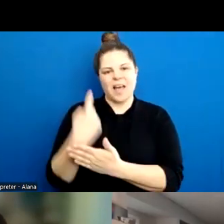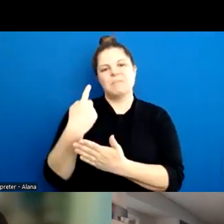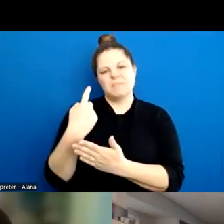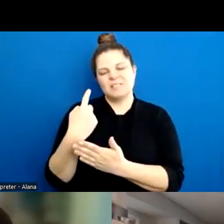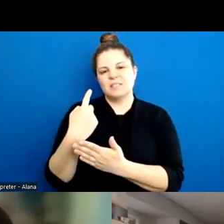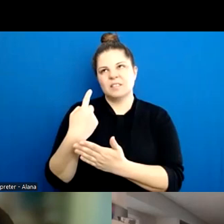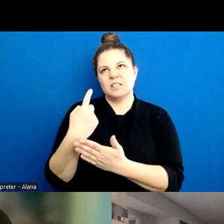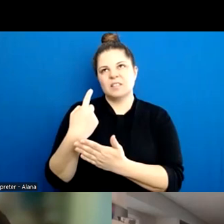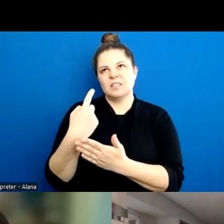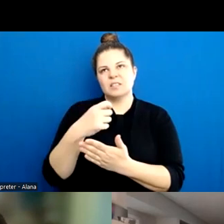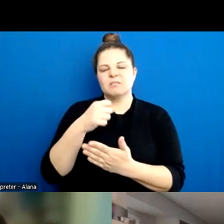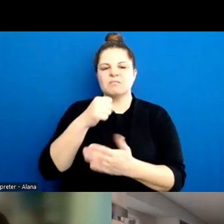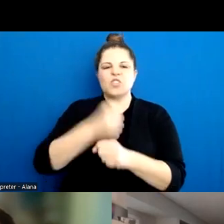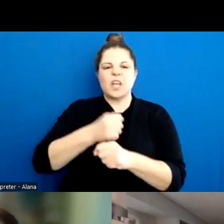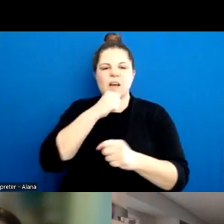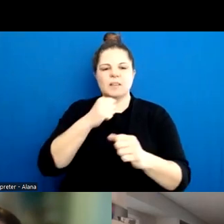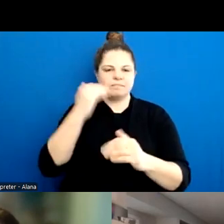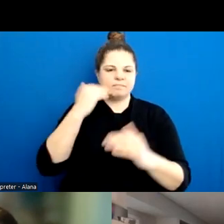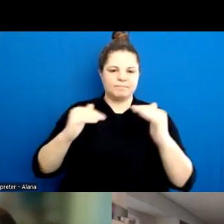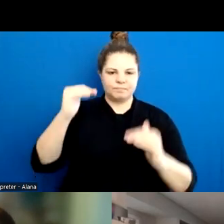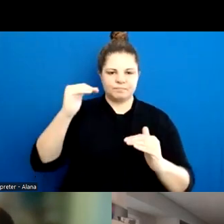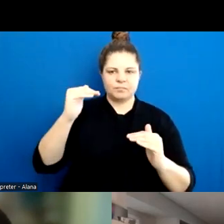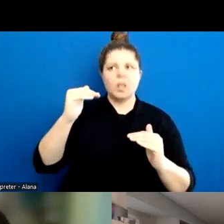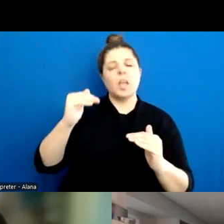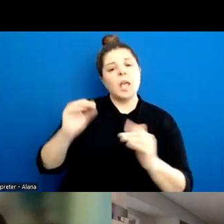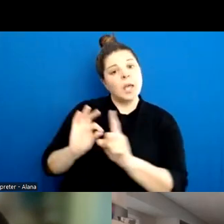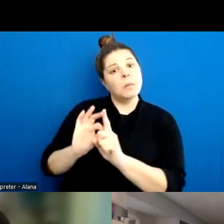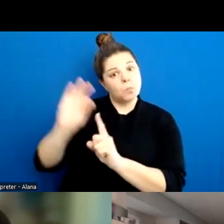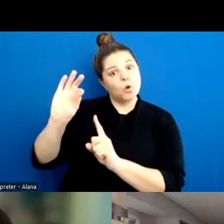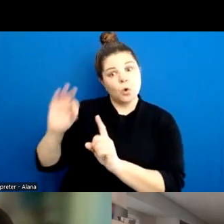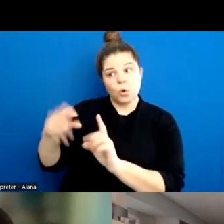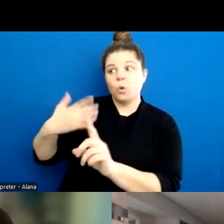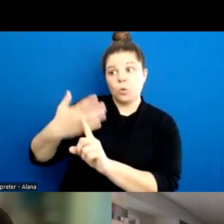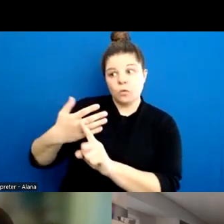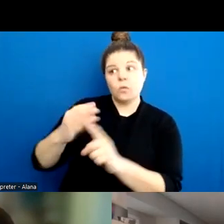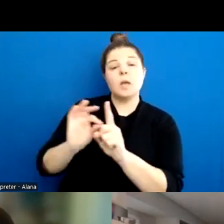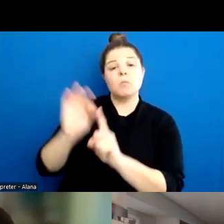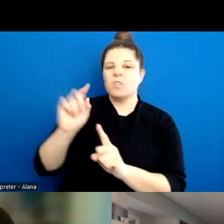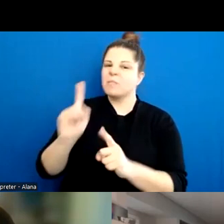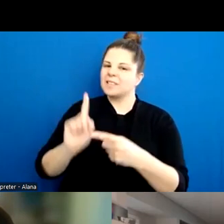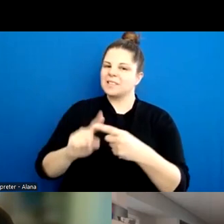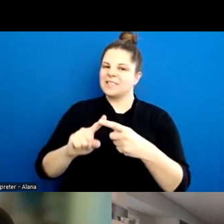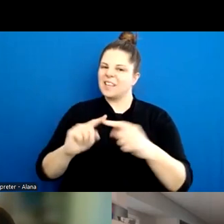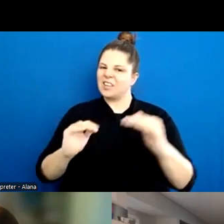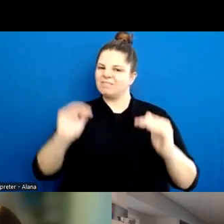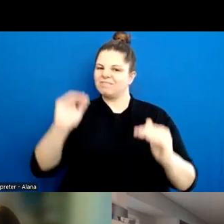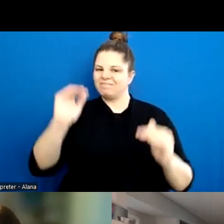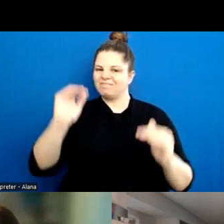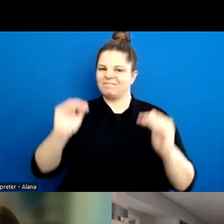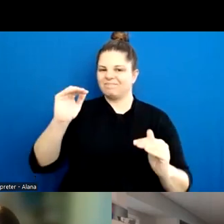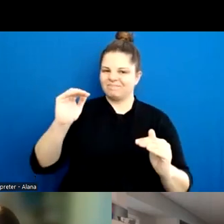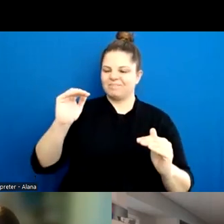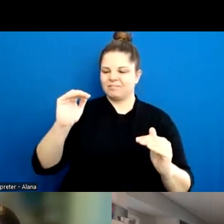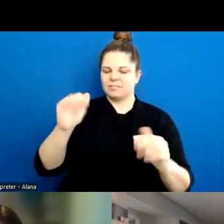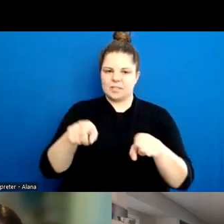that has progressed, I think, in society, but I still basically see this baseline level of gender power imbalance among same